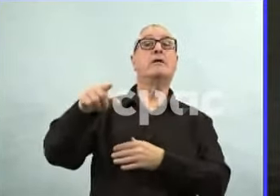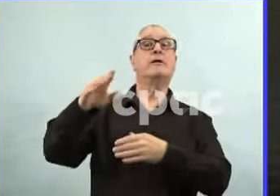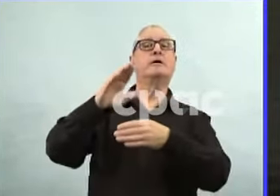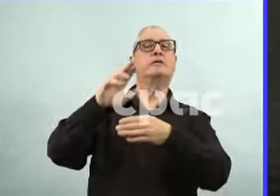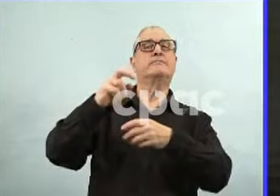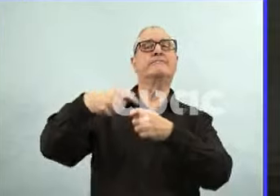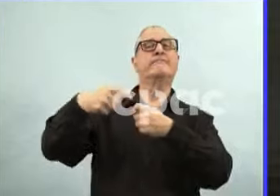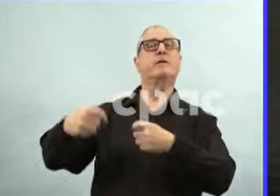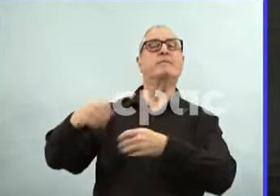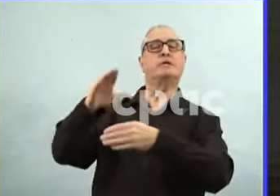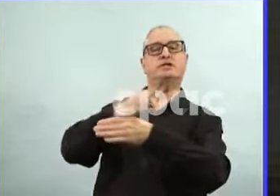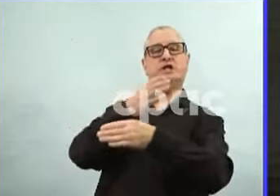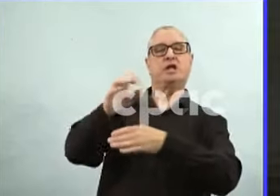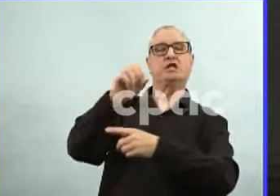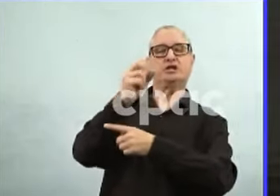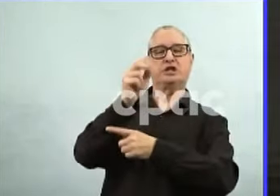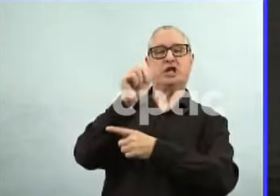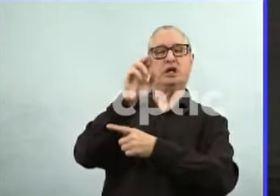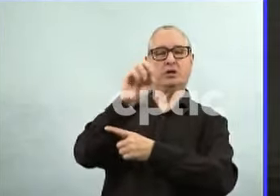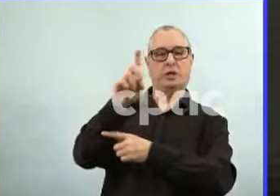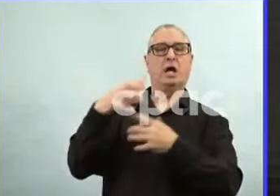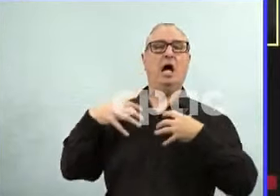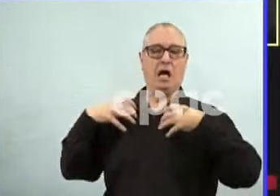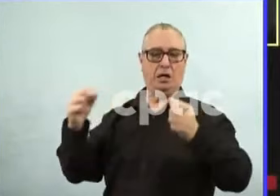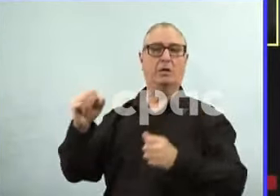recovery and the recovery plan going forward as well.